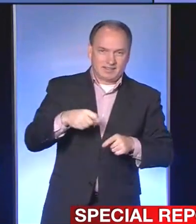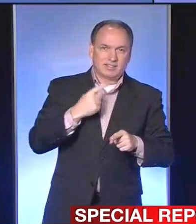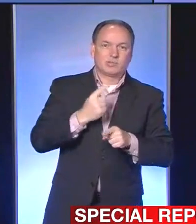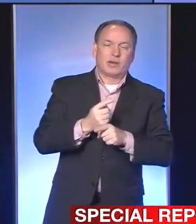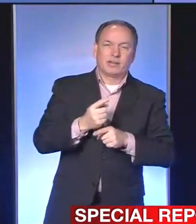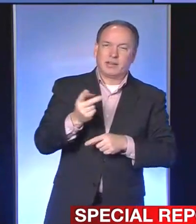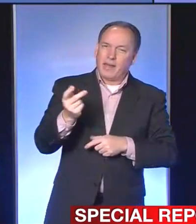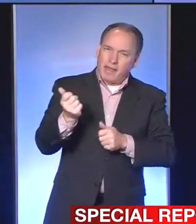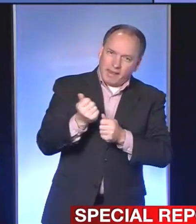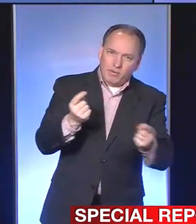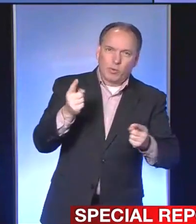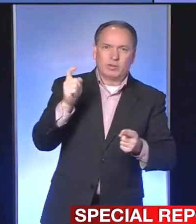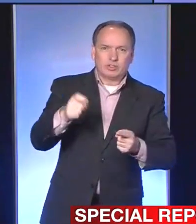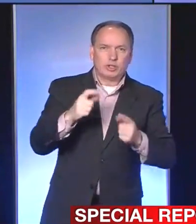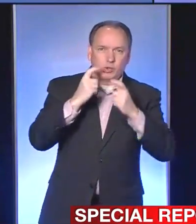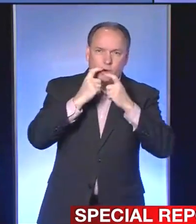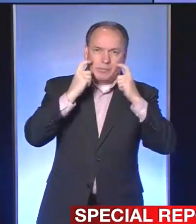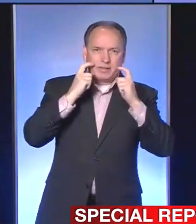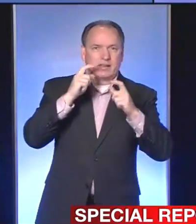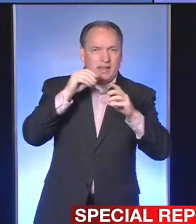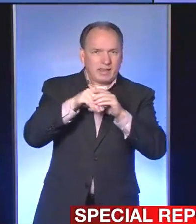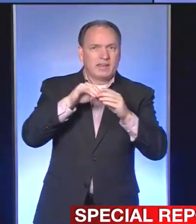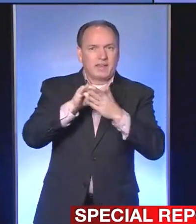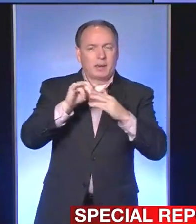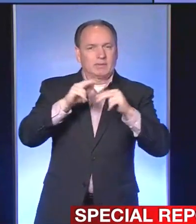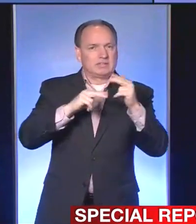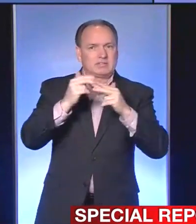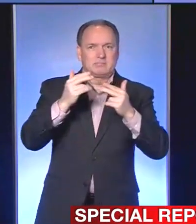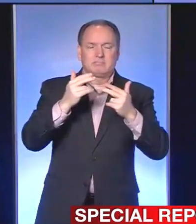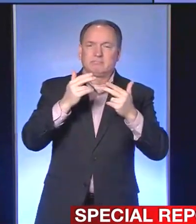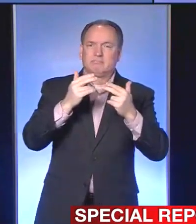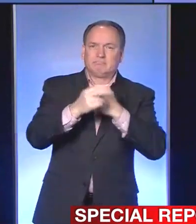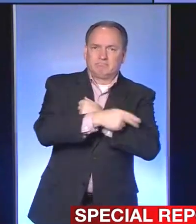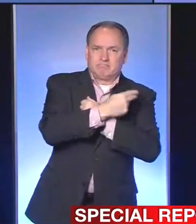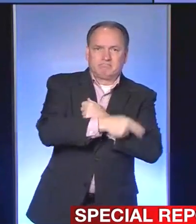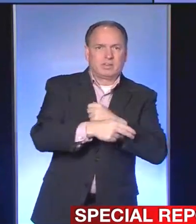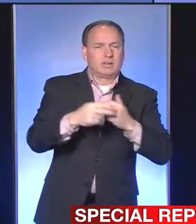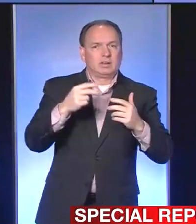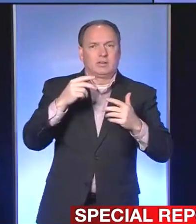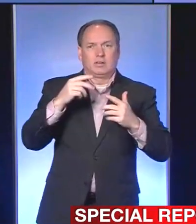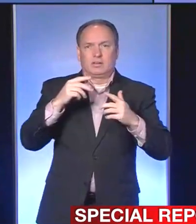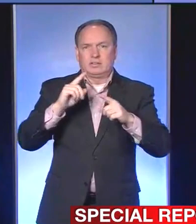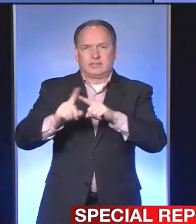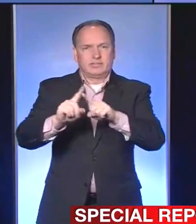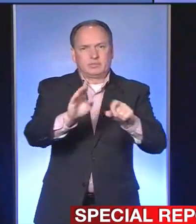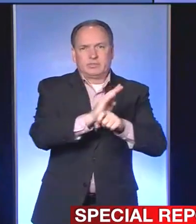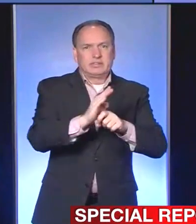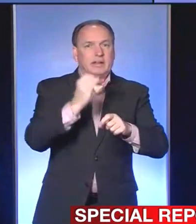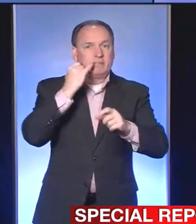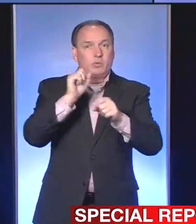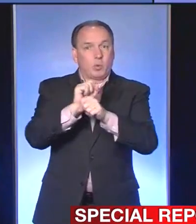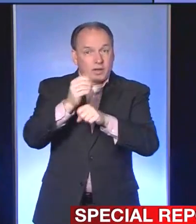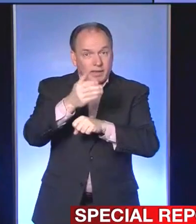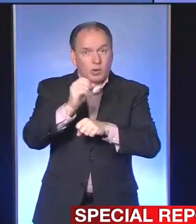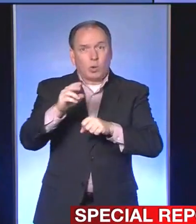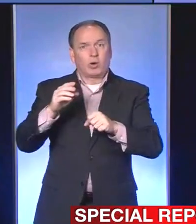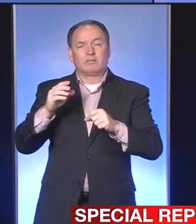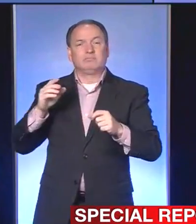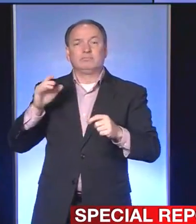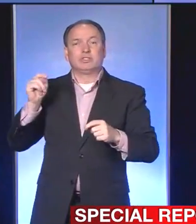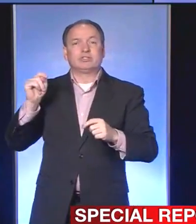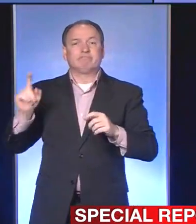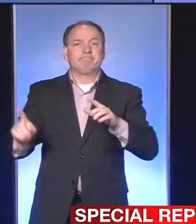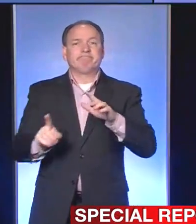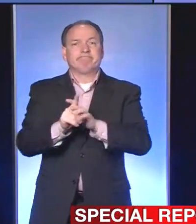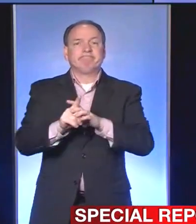Yes, everybody should be wearing a mask in that business, whether they're working there or whether they're coming in the door. And even before this order came